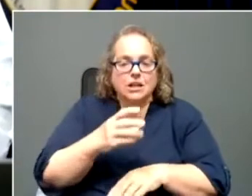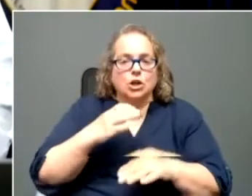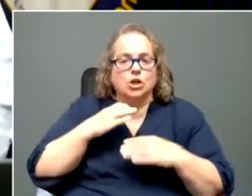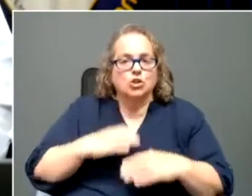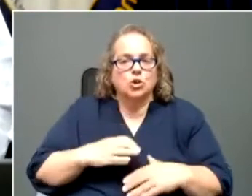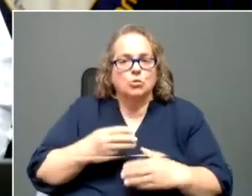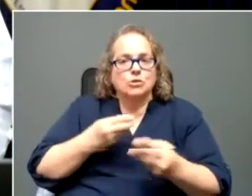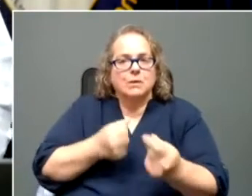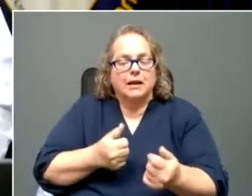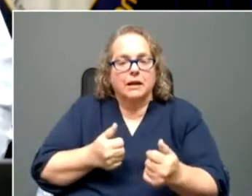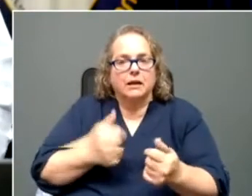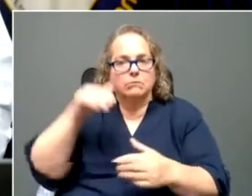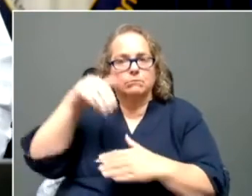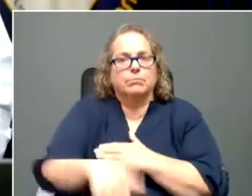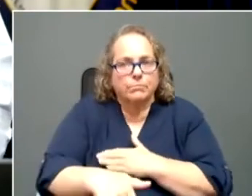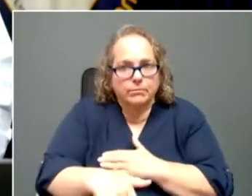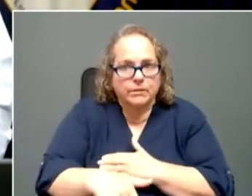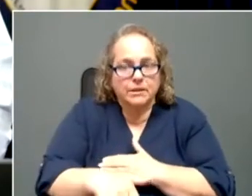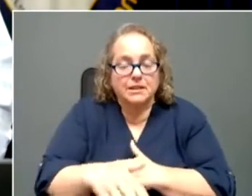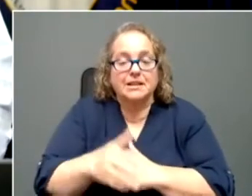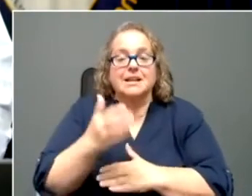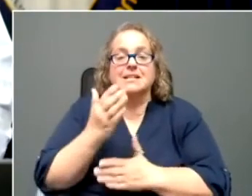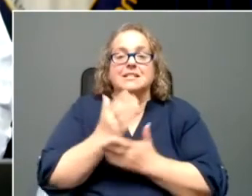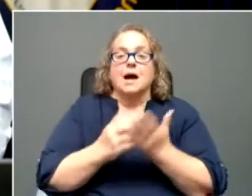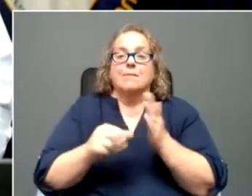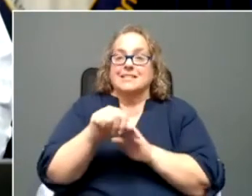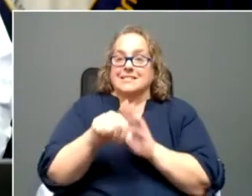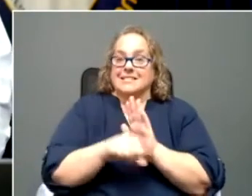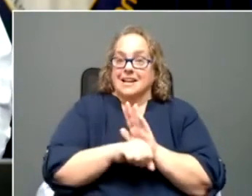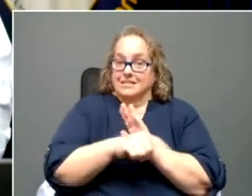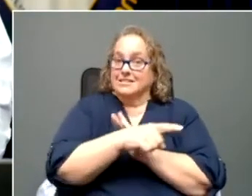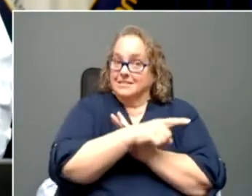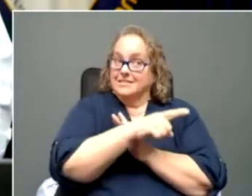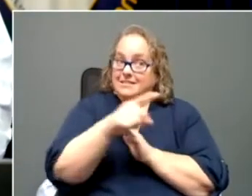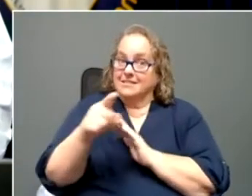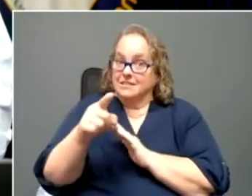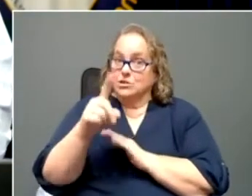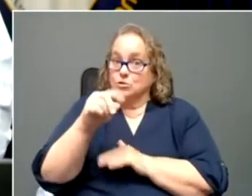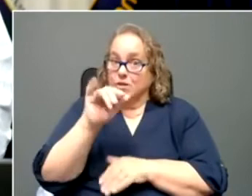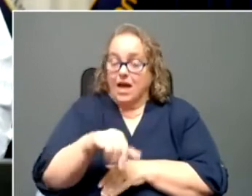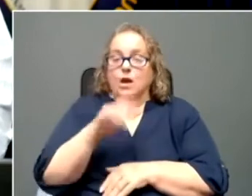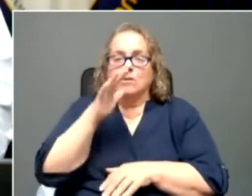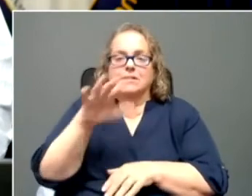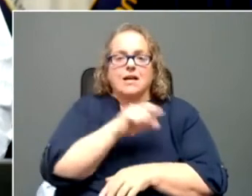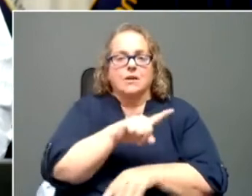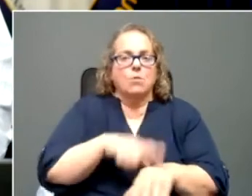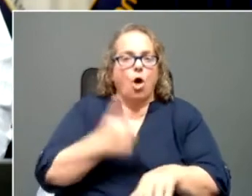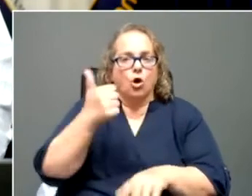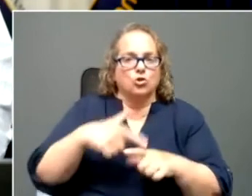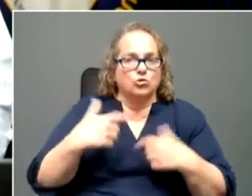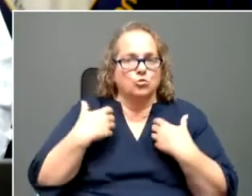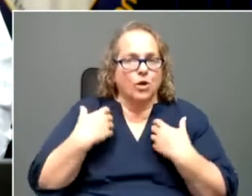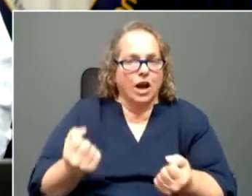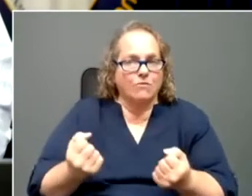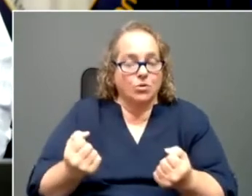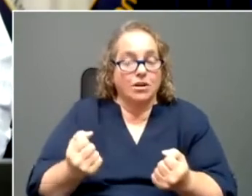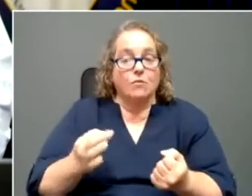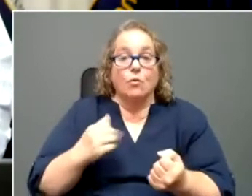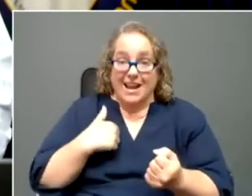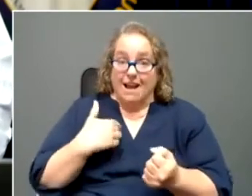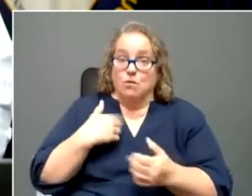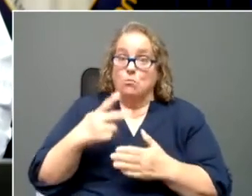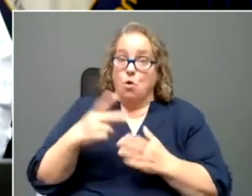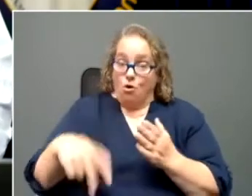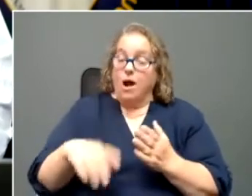that are doing that. It's gonna take longer for their economy to recover. Now, if we have programs and again, we're working on it to bring people